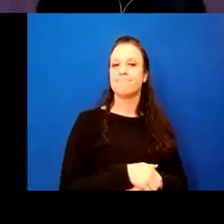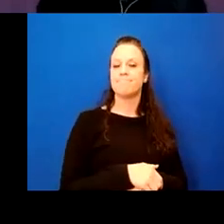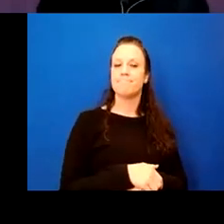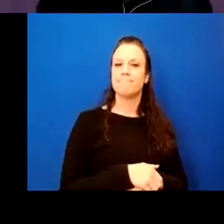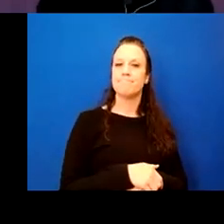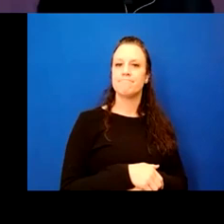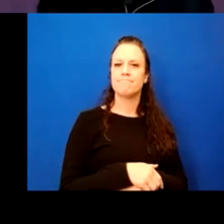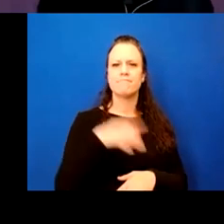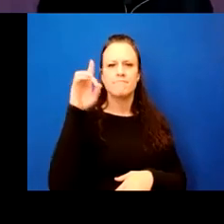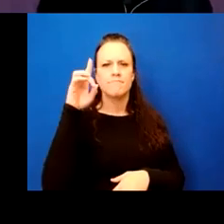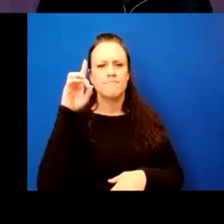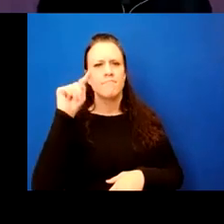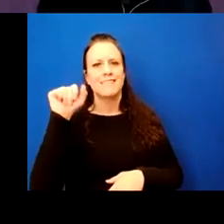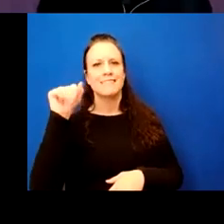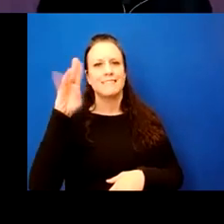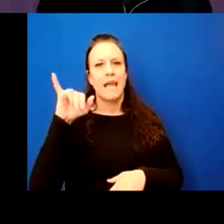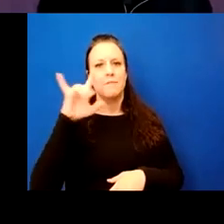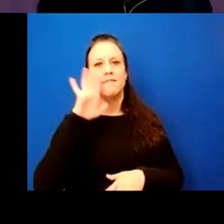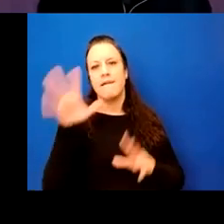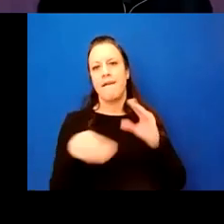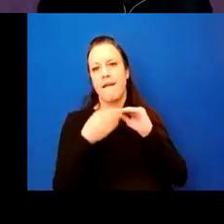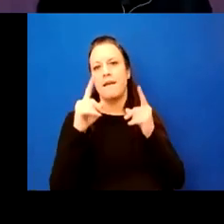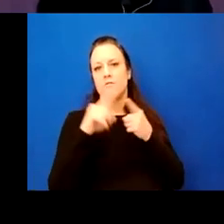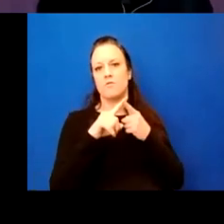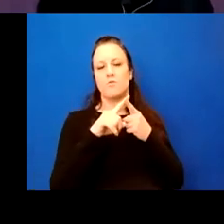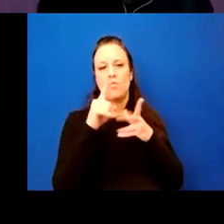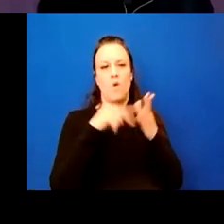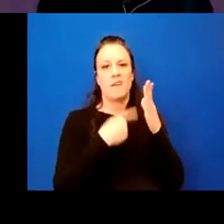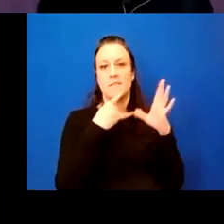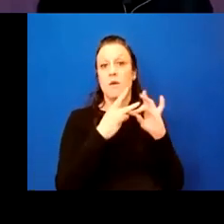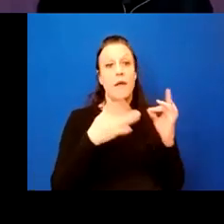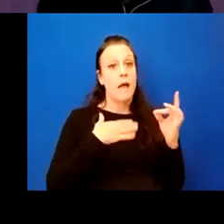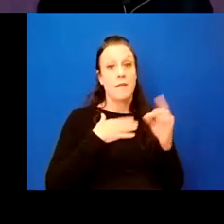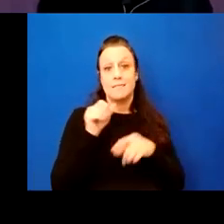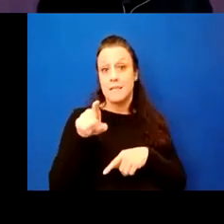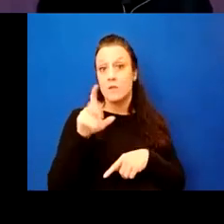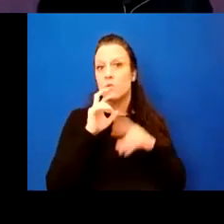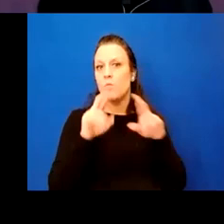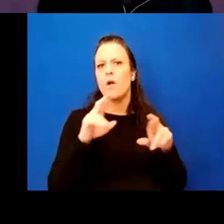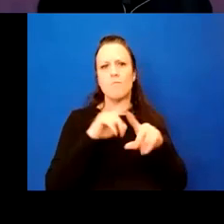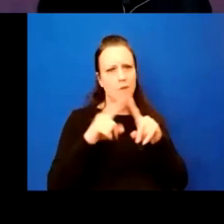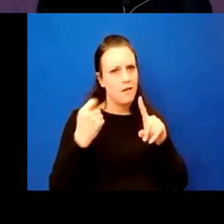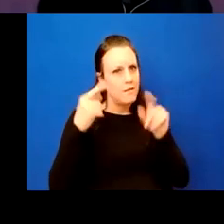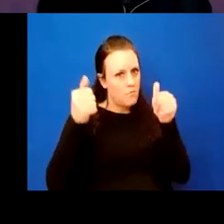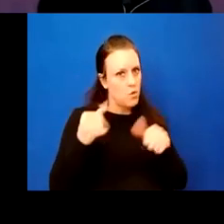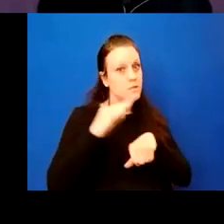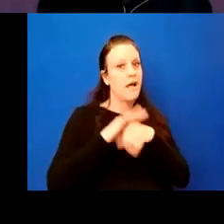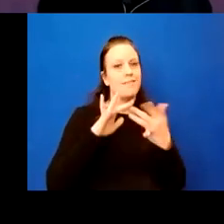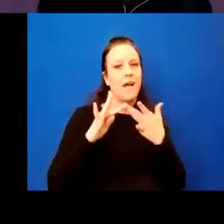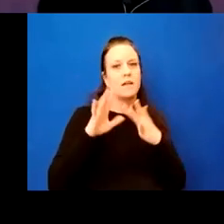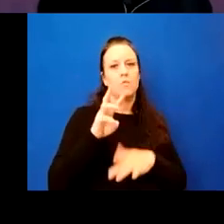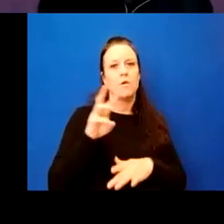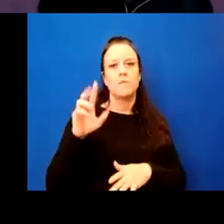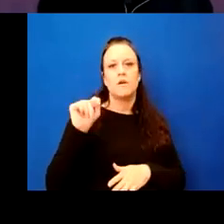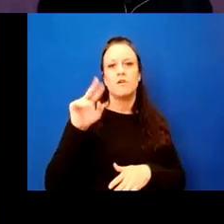Yeah. I would just also like to add, um, what Jeff said. Um, we were happy to send you the report, but they are posted online on our website at